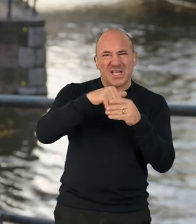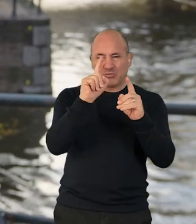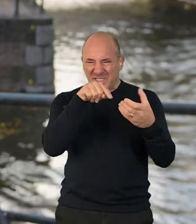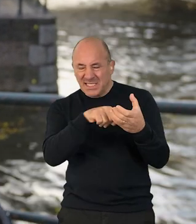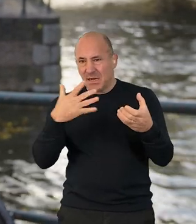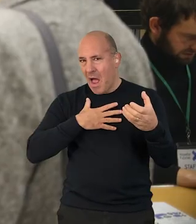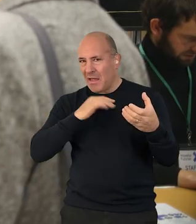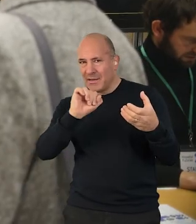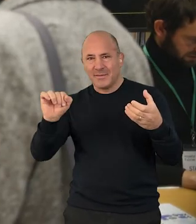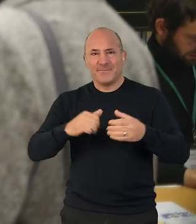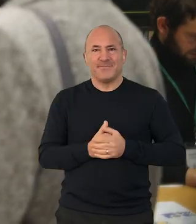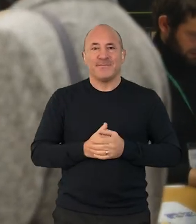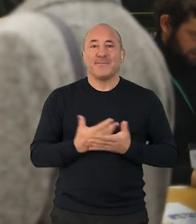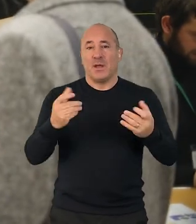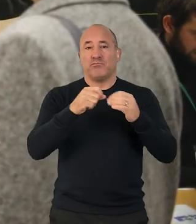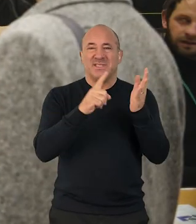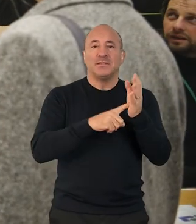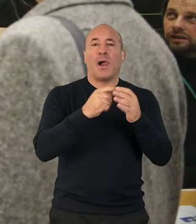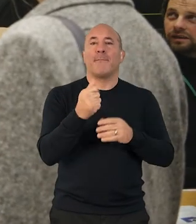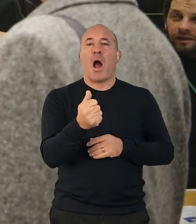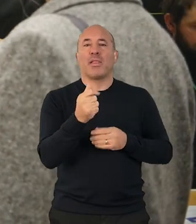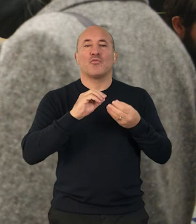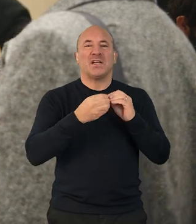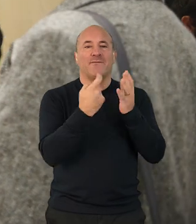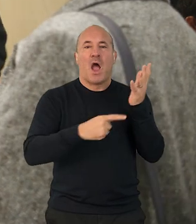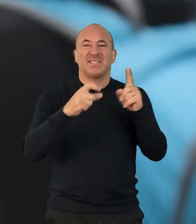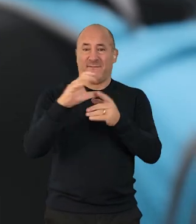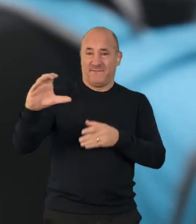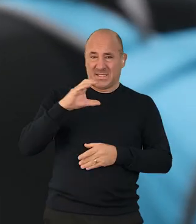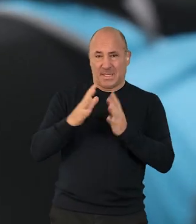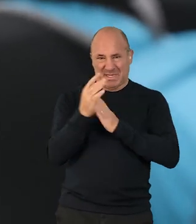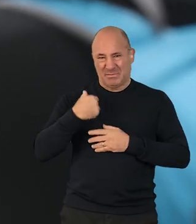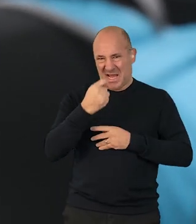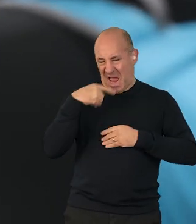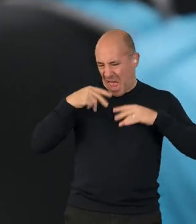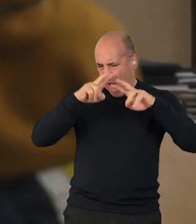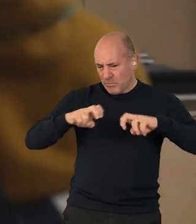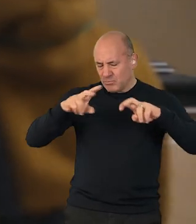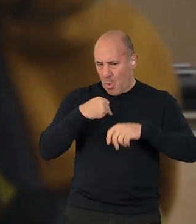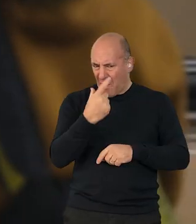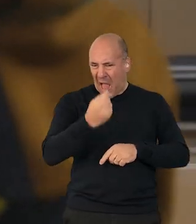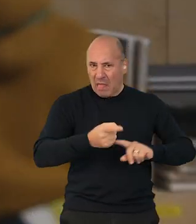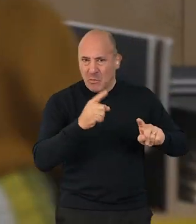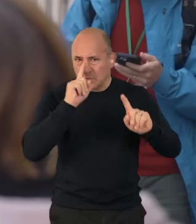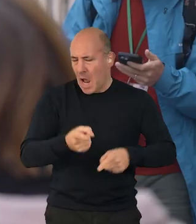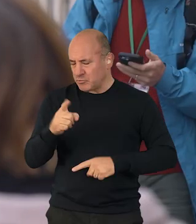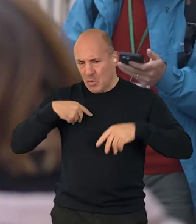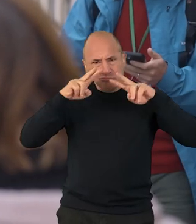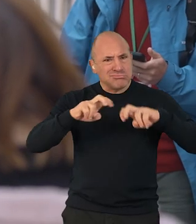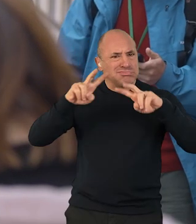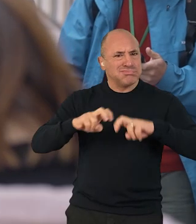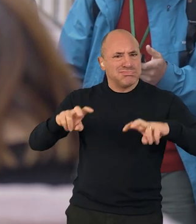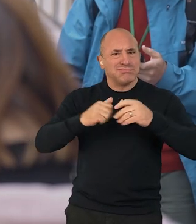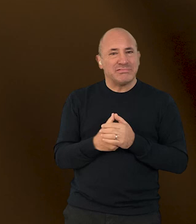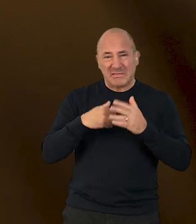people. Bristol and Bath Creative R&D funding has allowed us to explore what this platform can be and what it can't